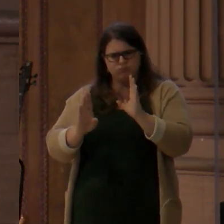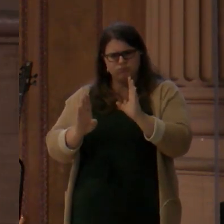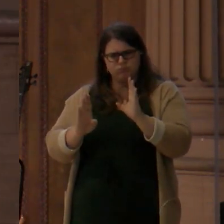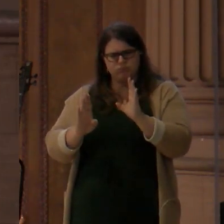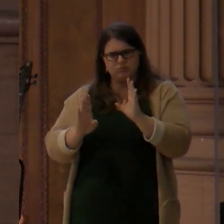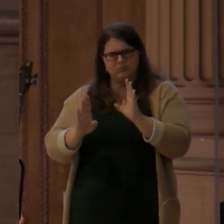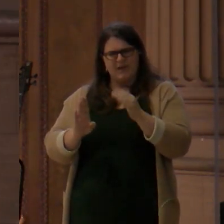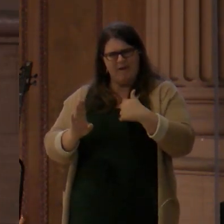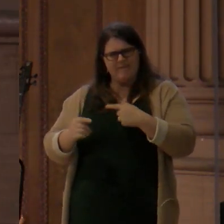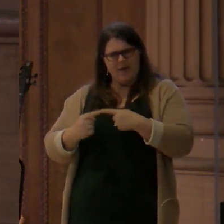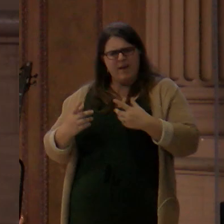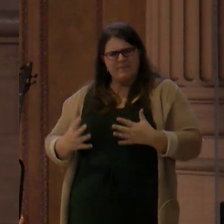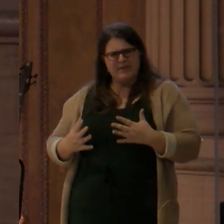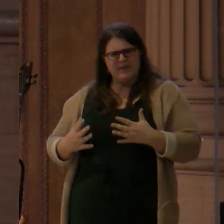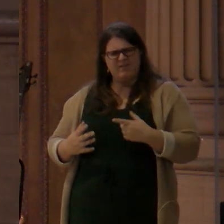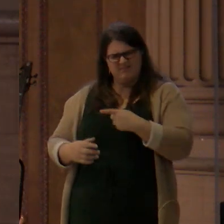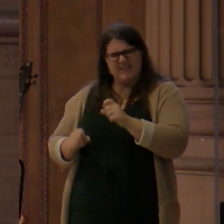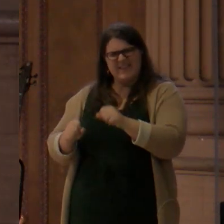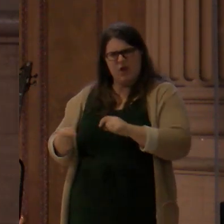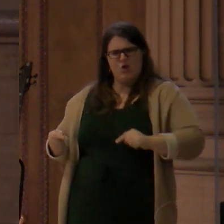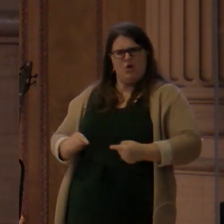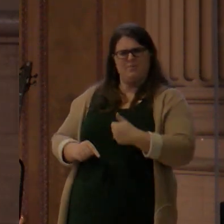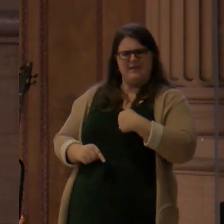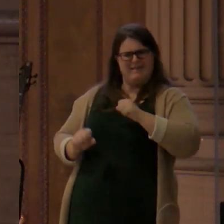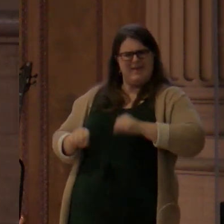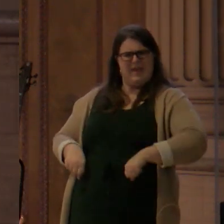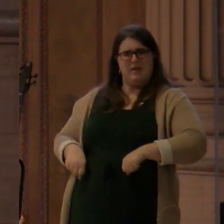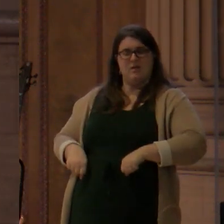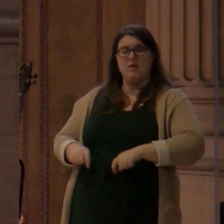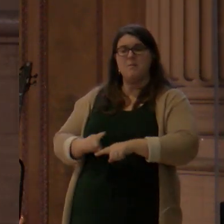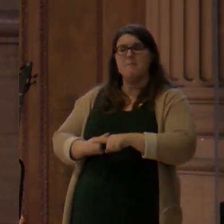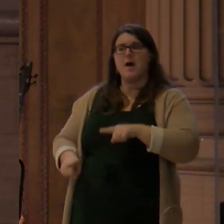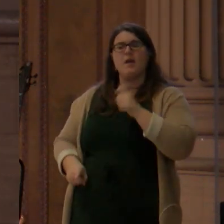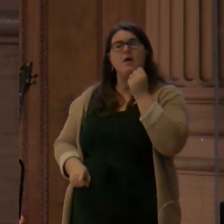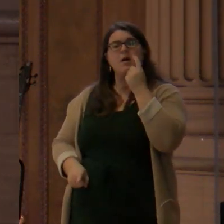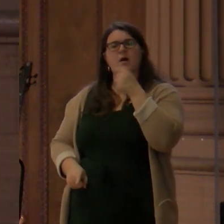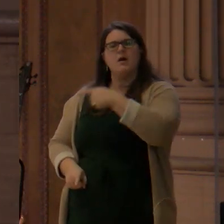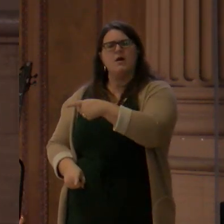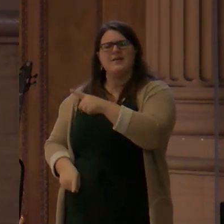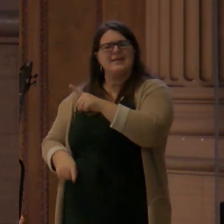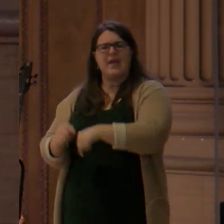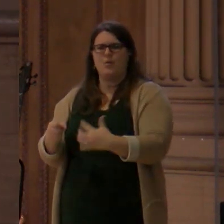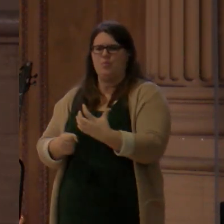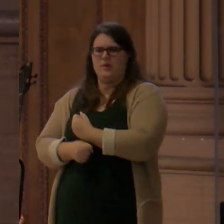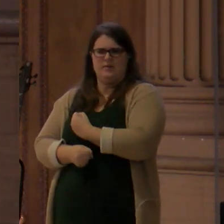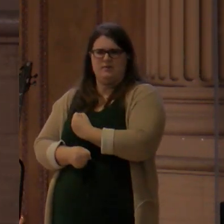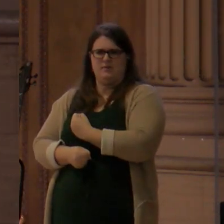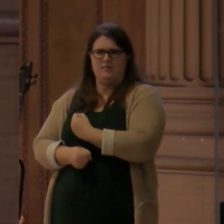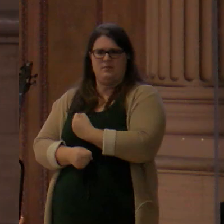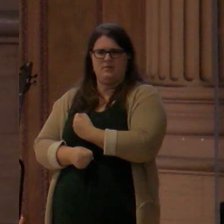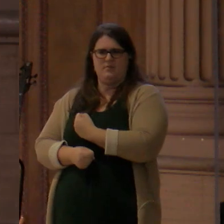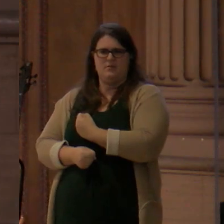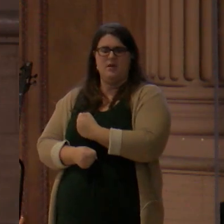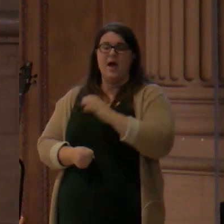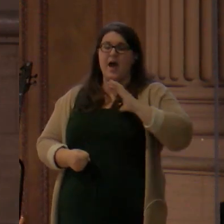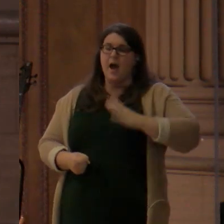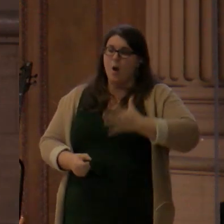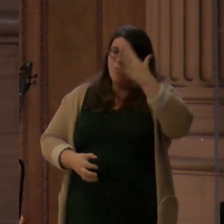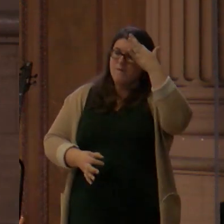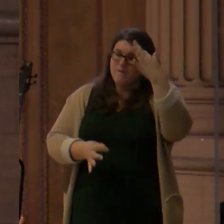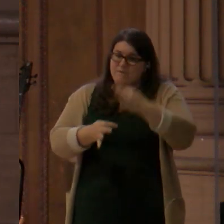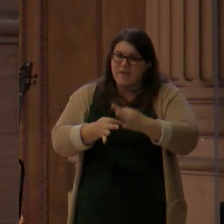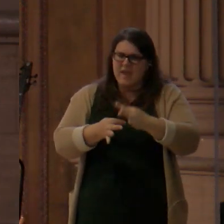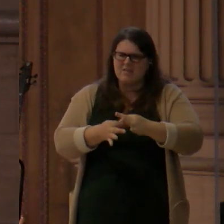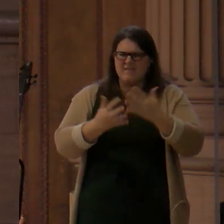He's been crushed by the life, death, and resurrection of Jesus. And because of your repentant faith in the finished